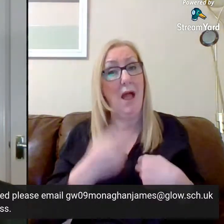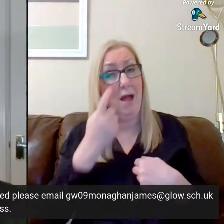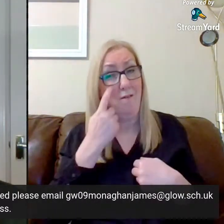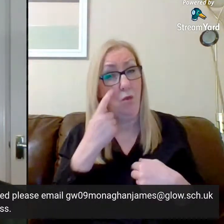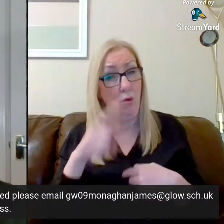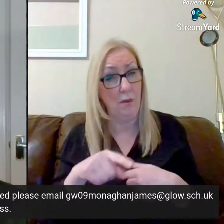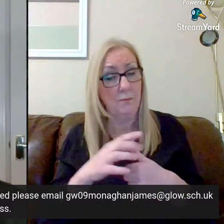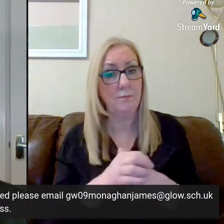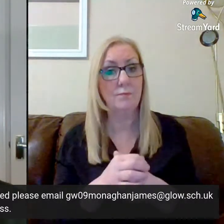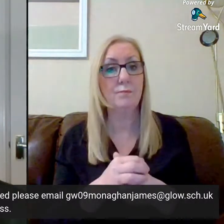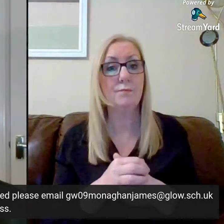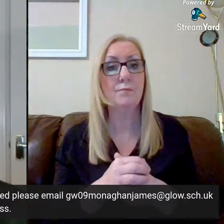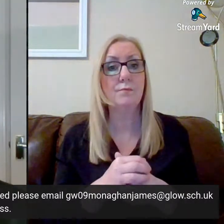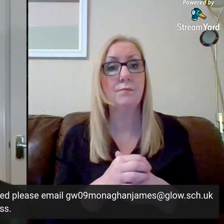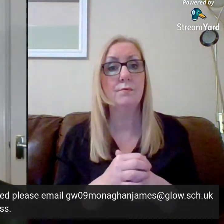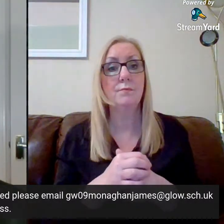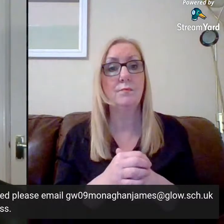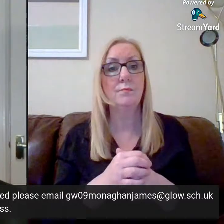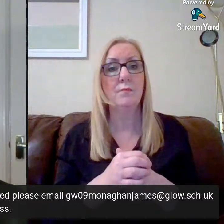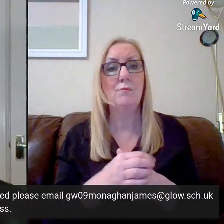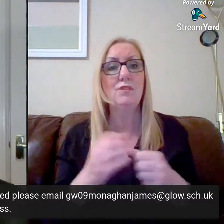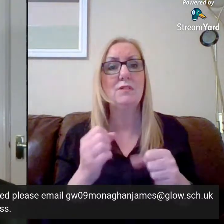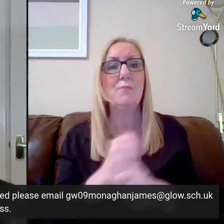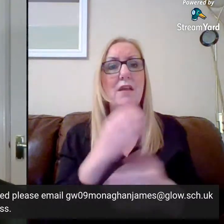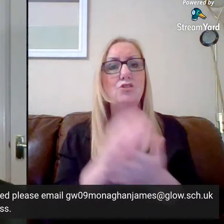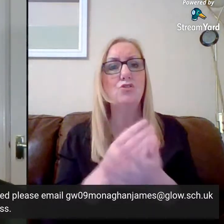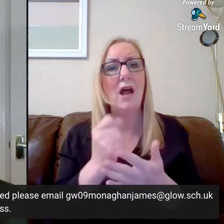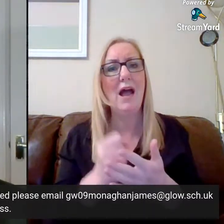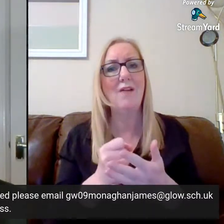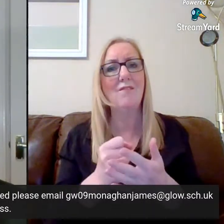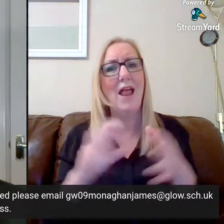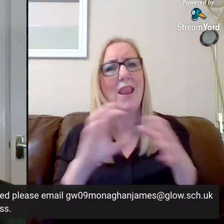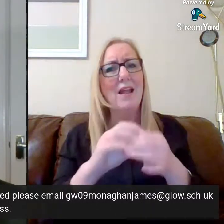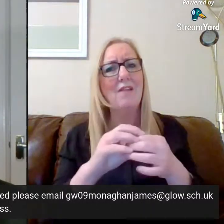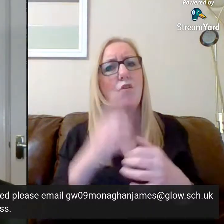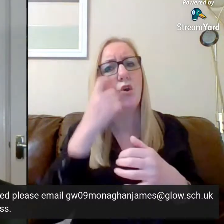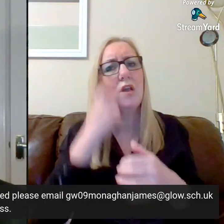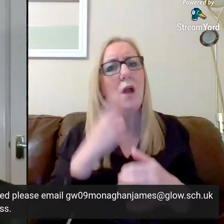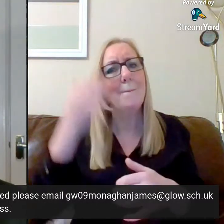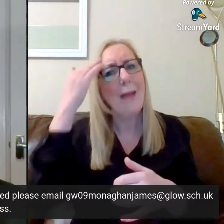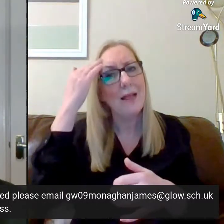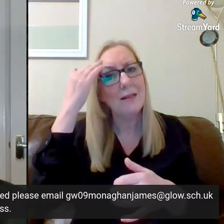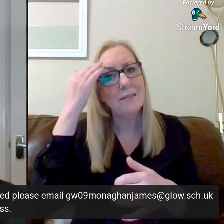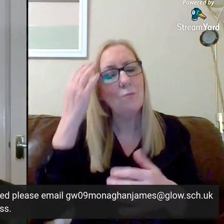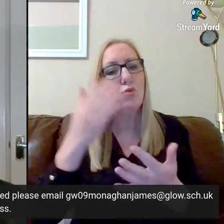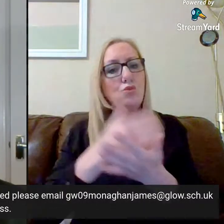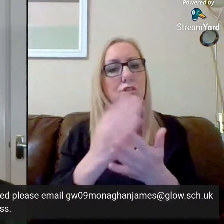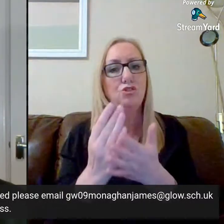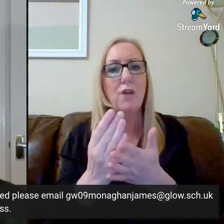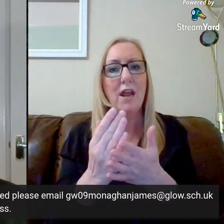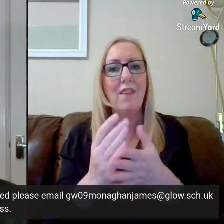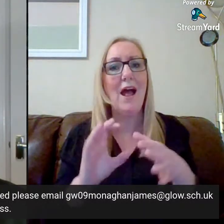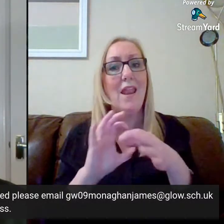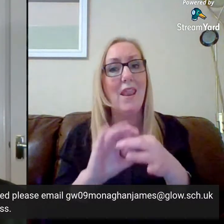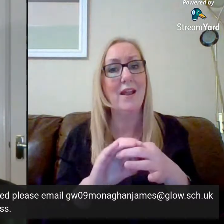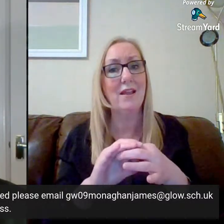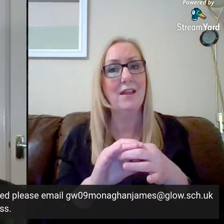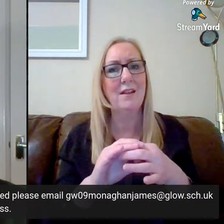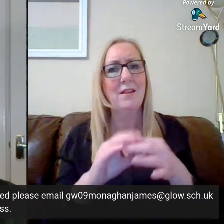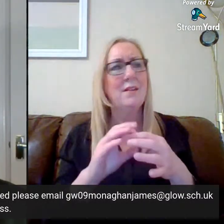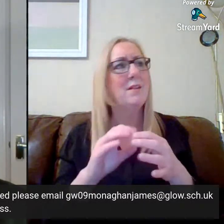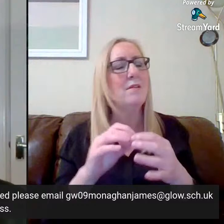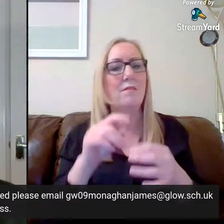just flagging up that I put that link on there for Young Minds. I'm going to share that link in the wee blurb of this video